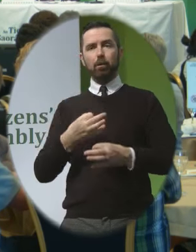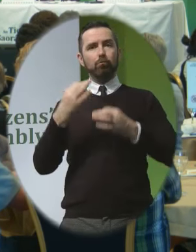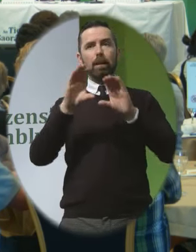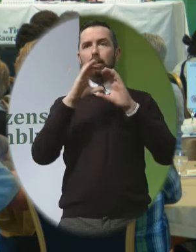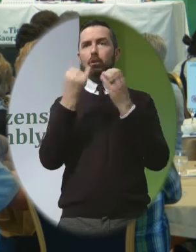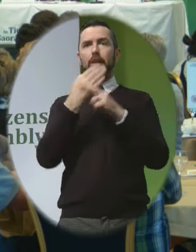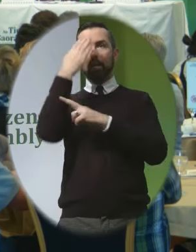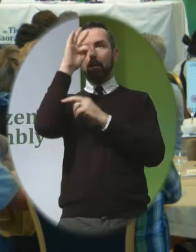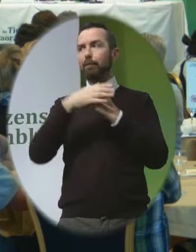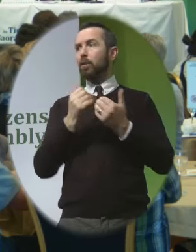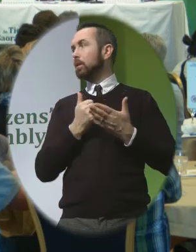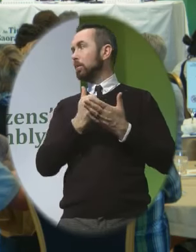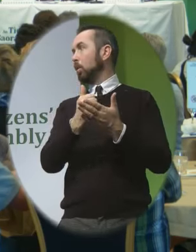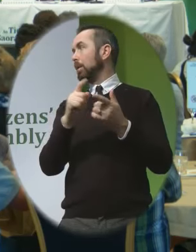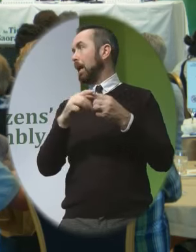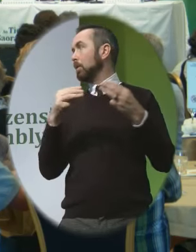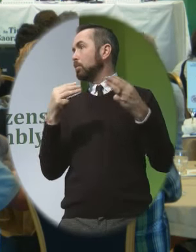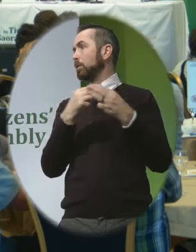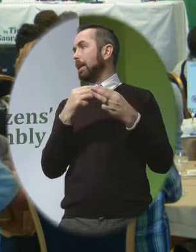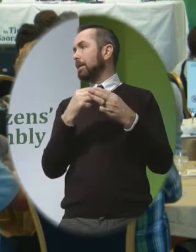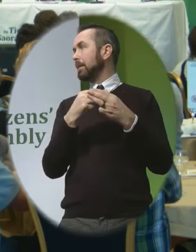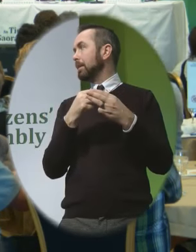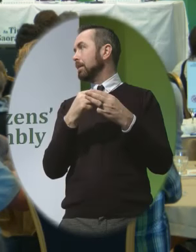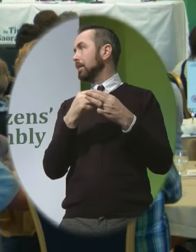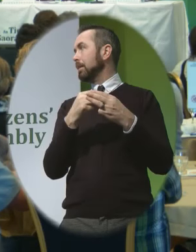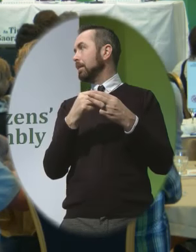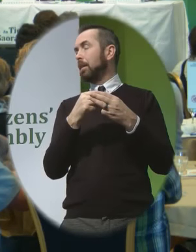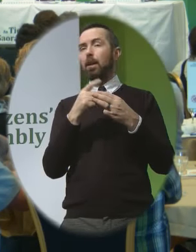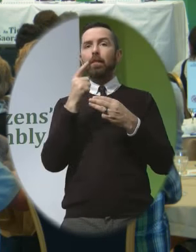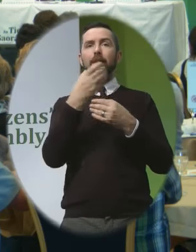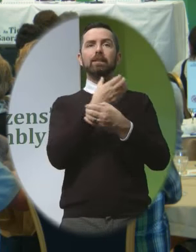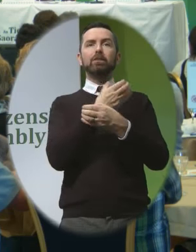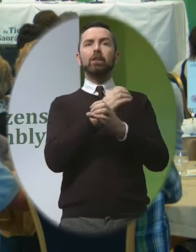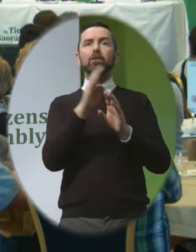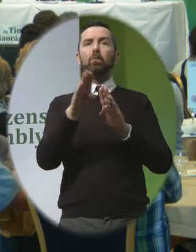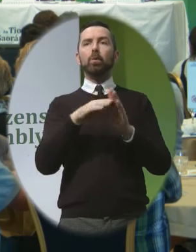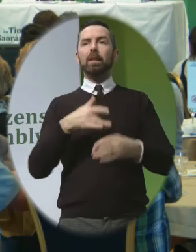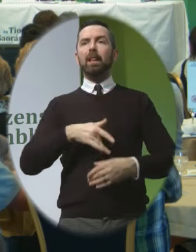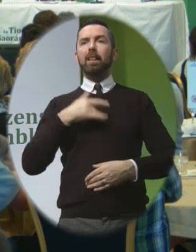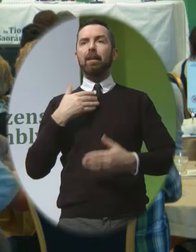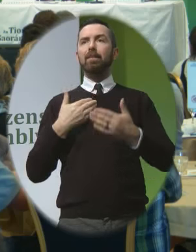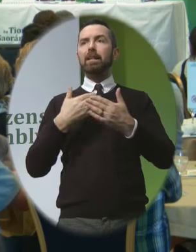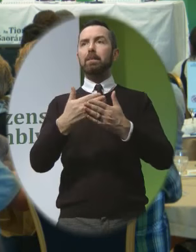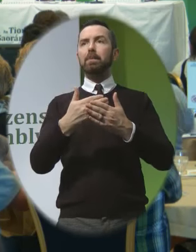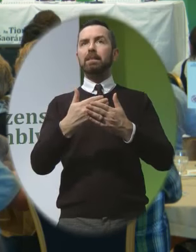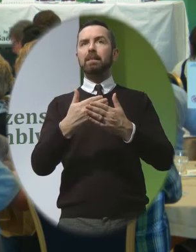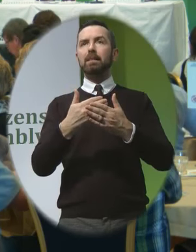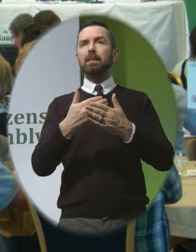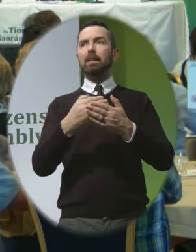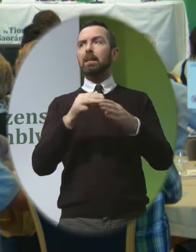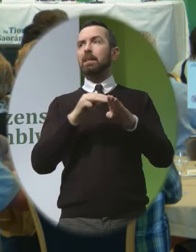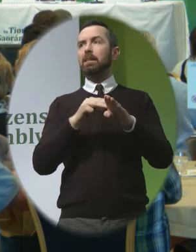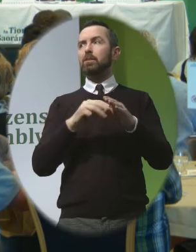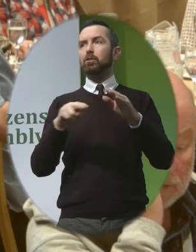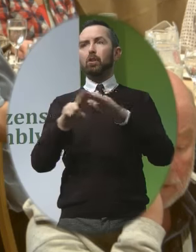or protecting these children with life-limiting conditions under law I